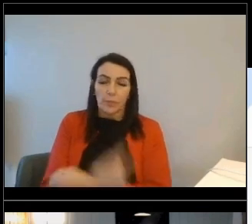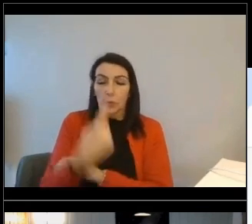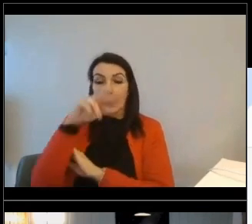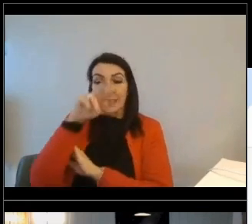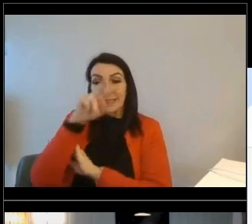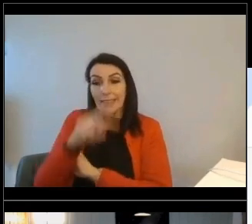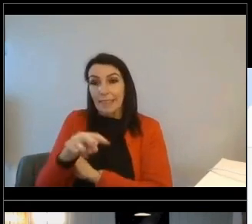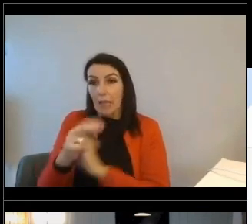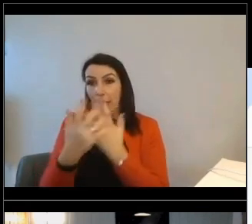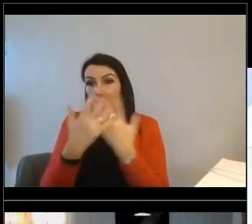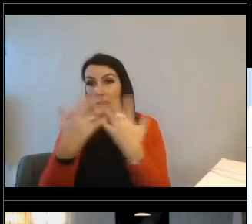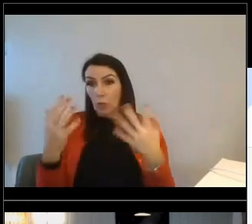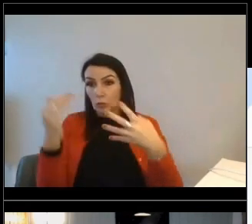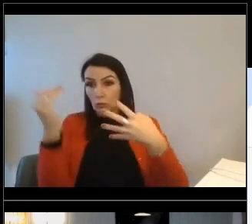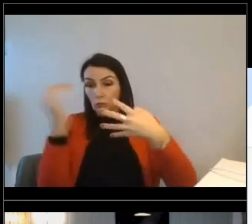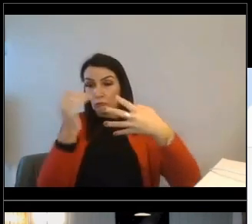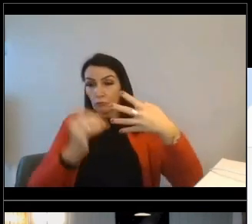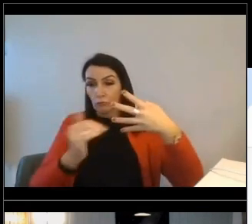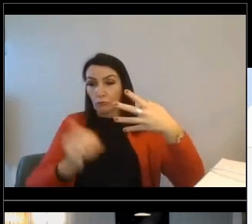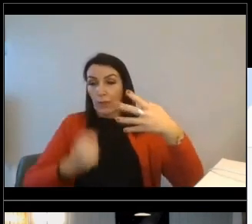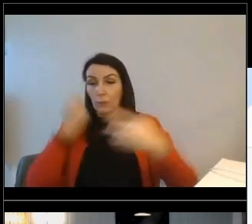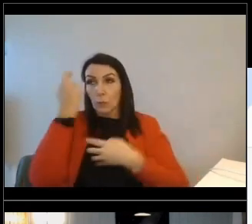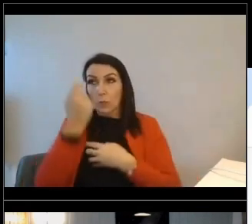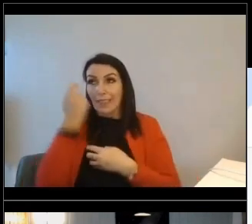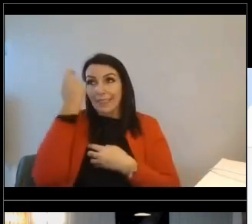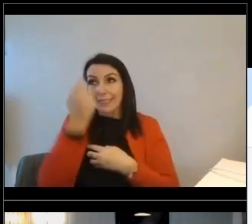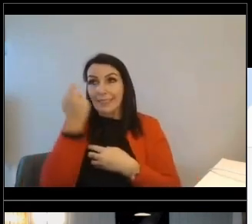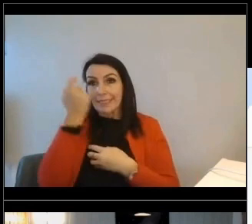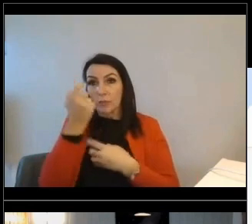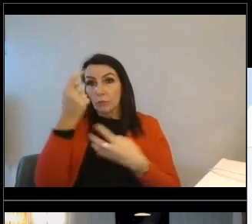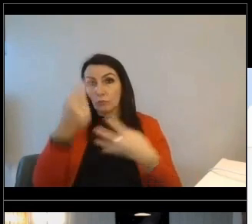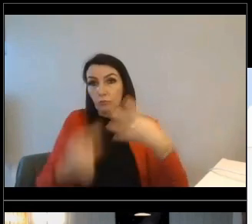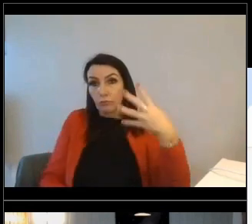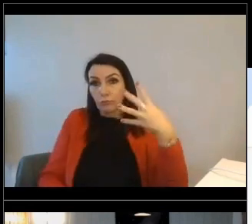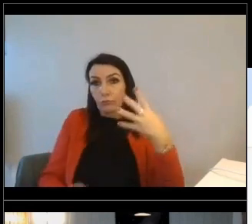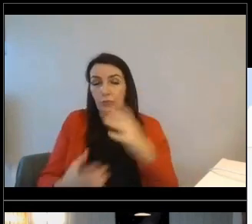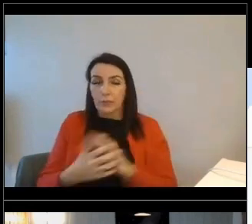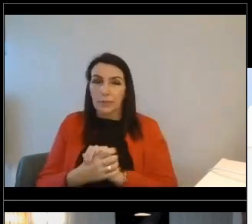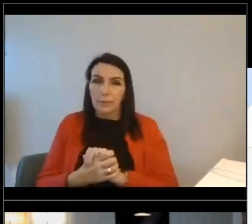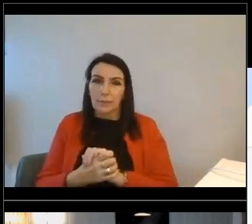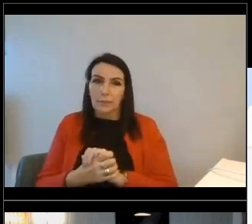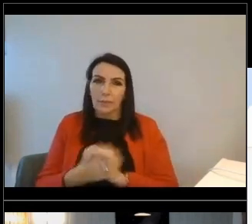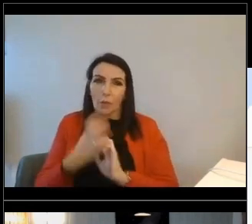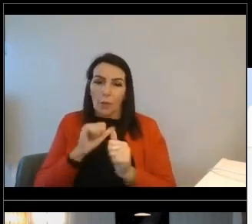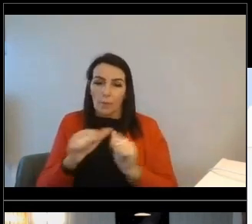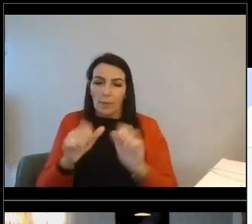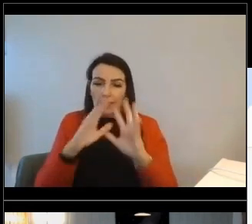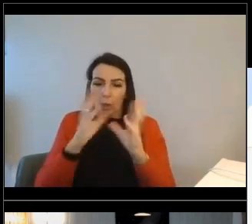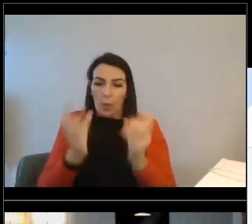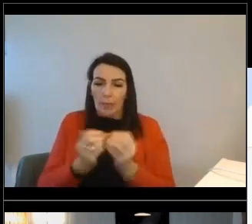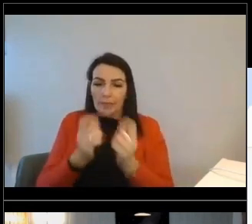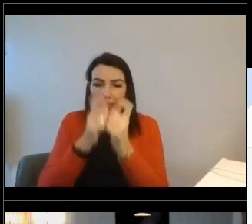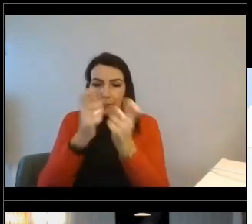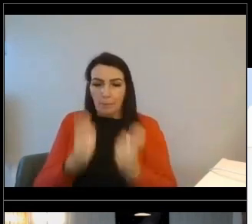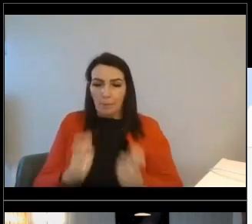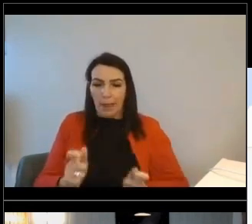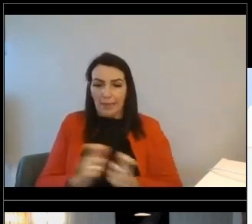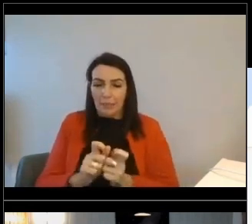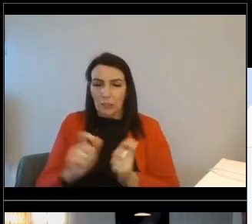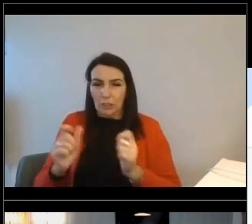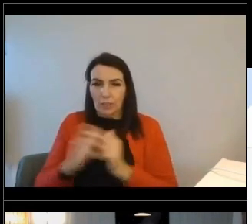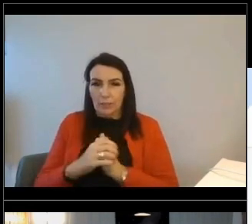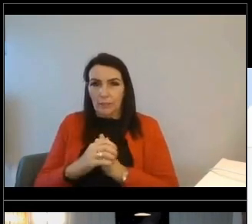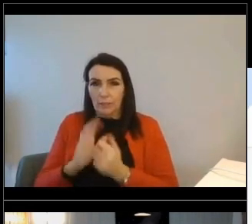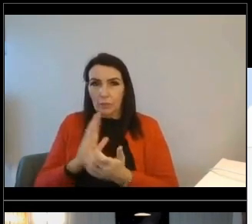of measures on here that can be considered. And the tool recommends the best holistic package. It's technologically agnostic. It just simply